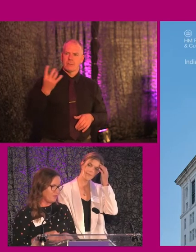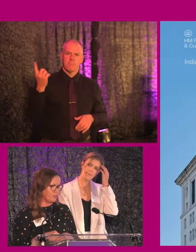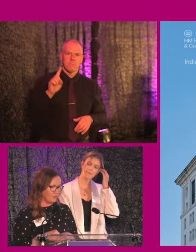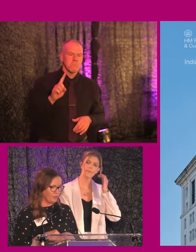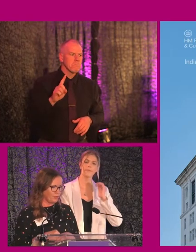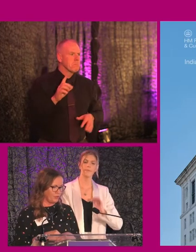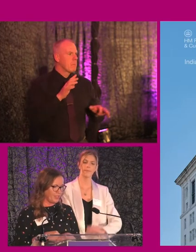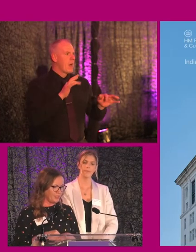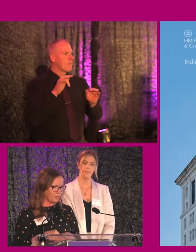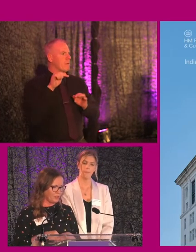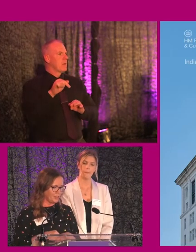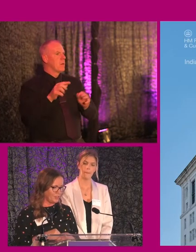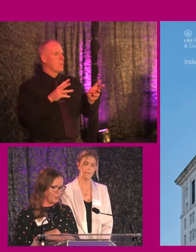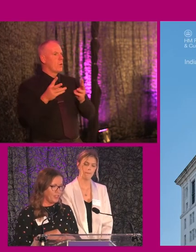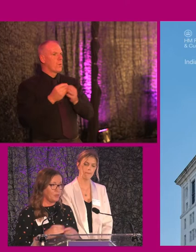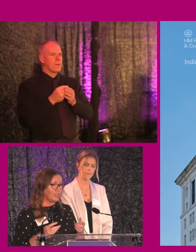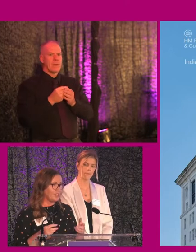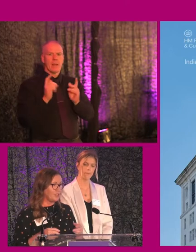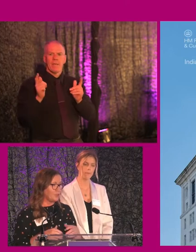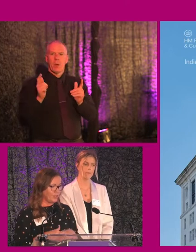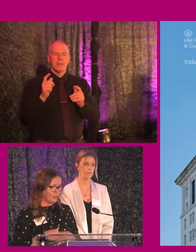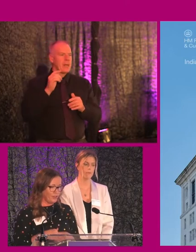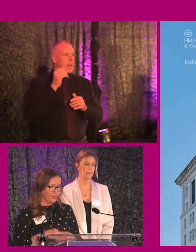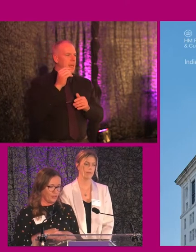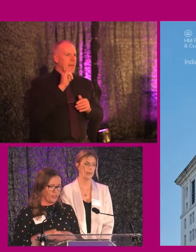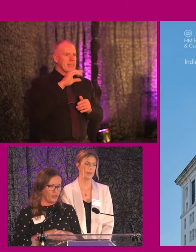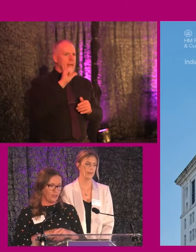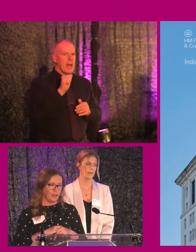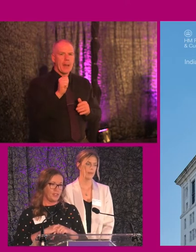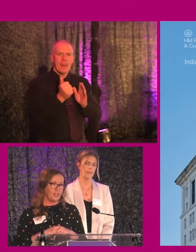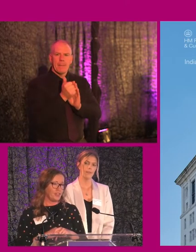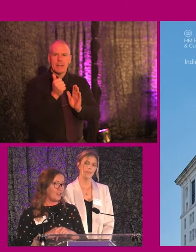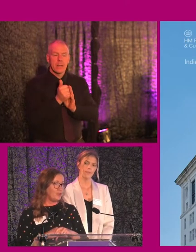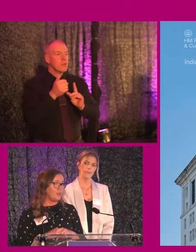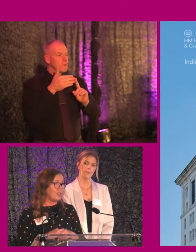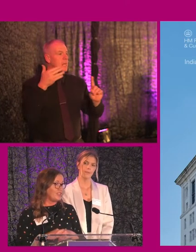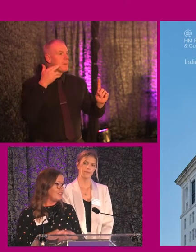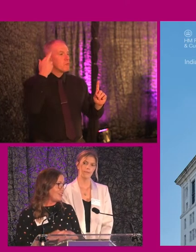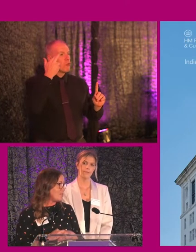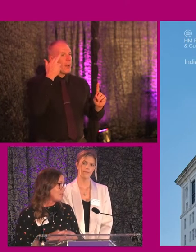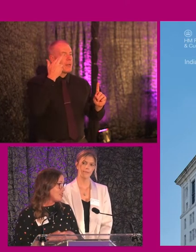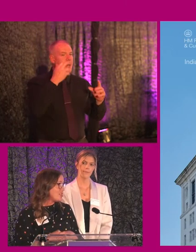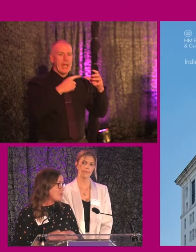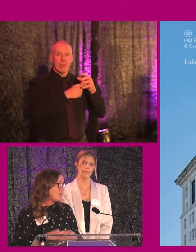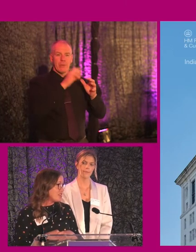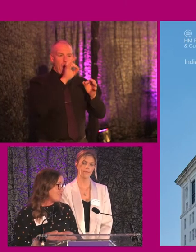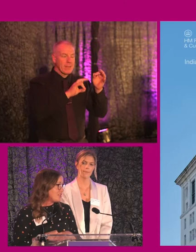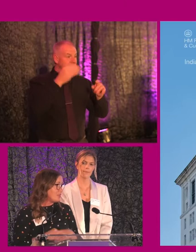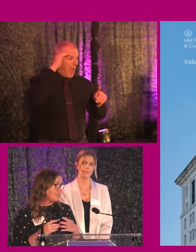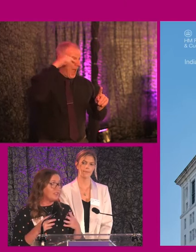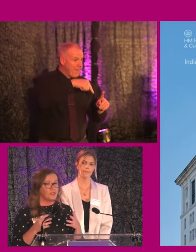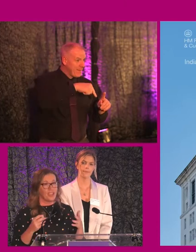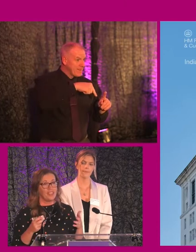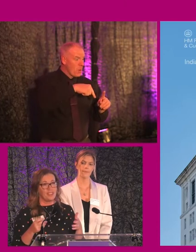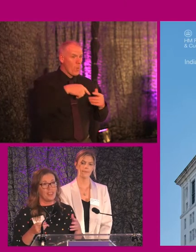award for Liverpool's India building. So to be recognised by the Royal Institute of Architects Ireland was amazing. And we are really